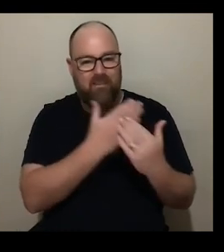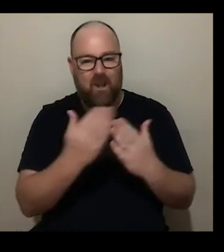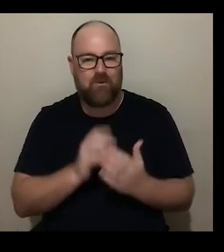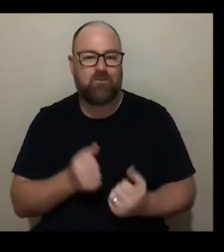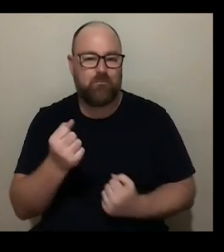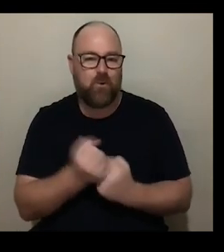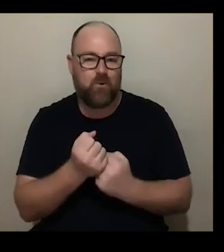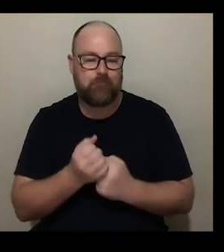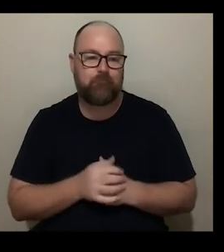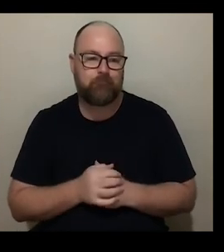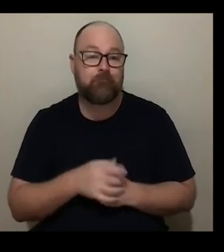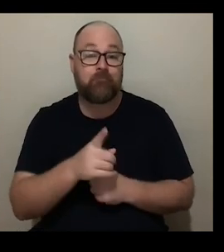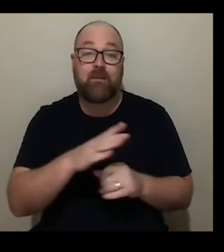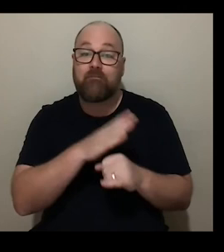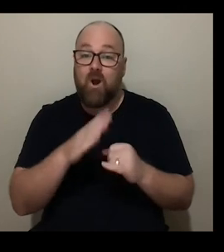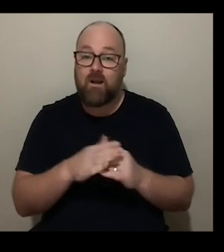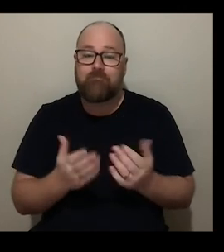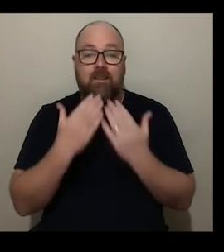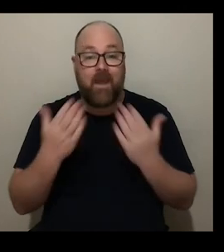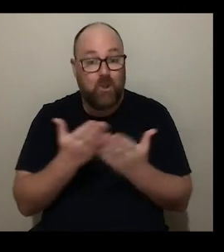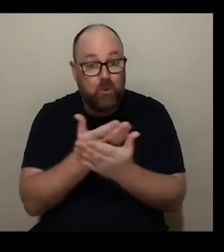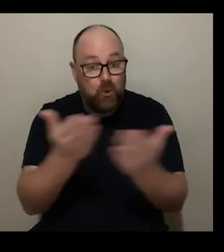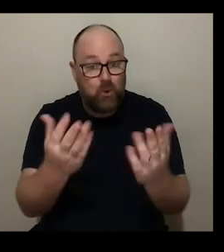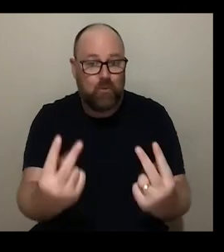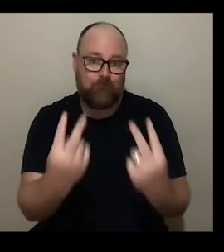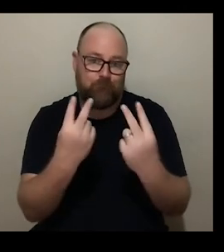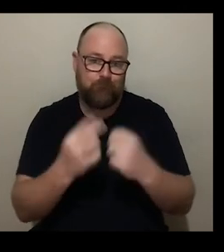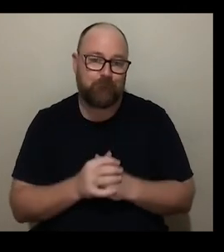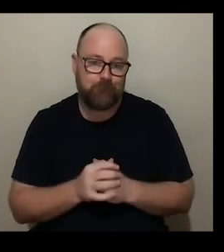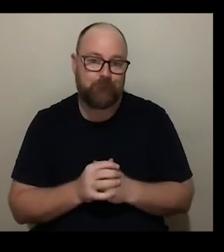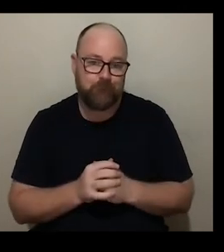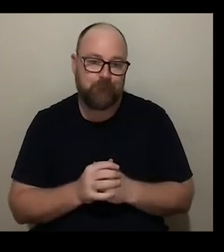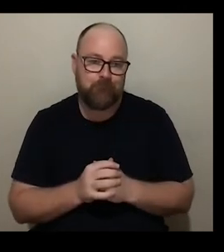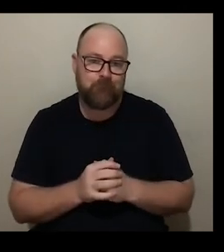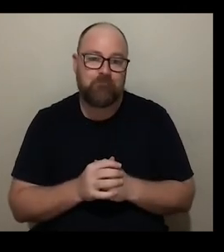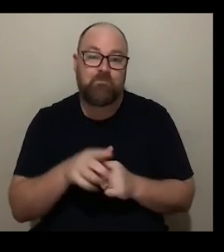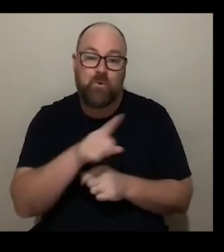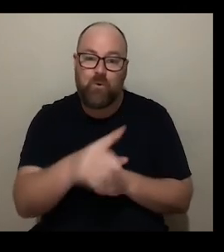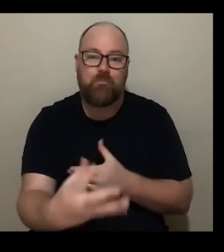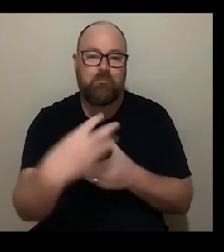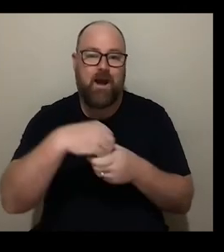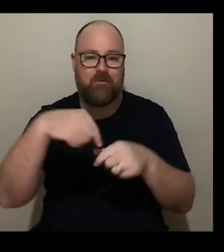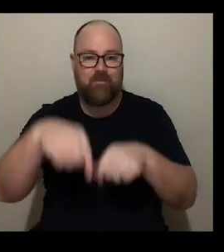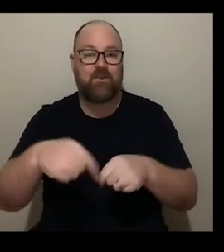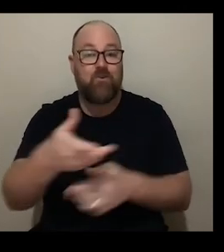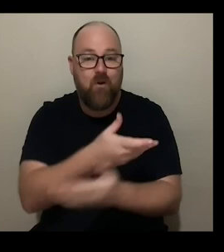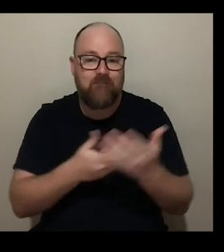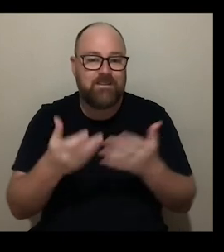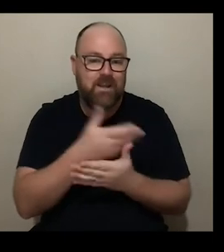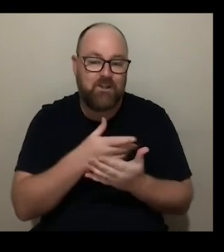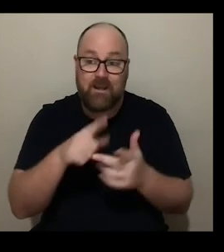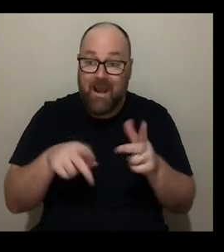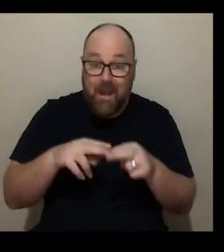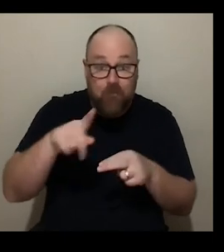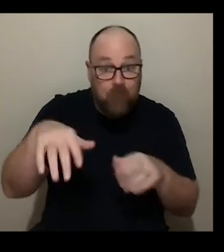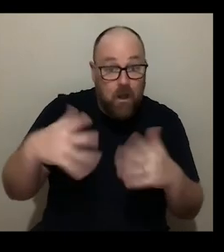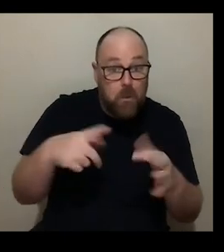finally we'd like to thank you today for joining in and being part of this conversation if you have any